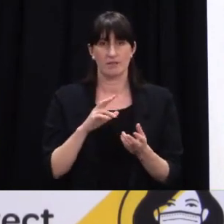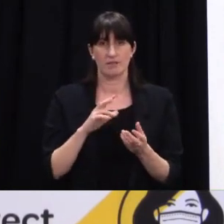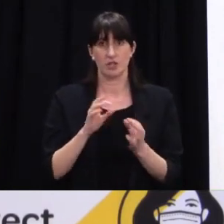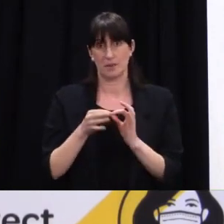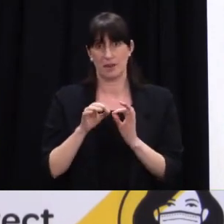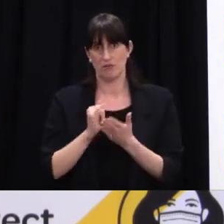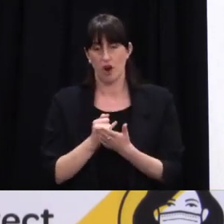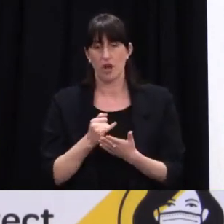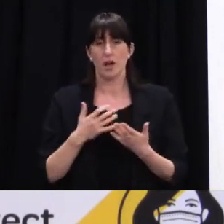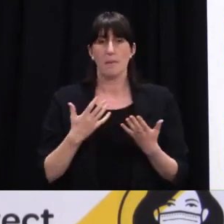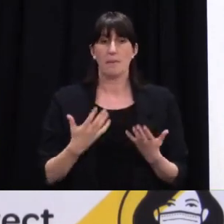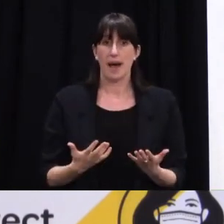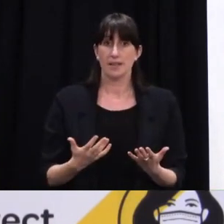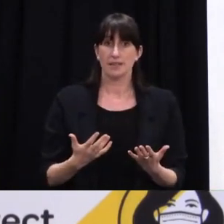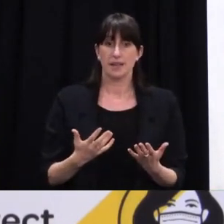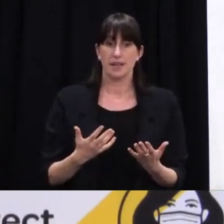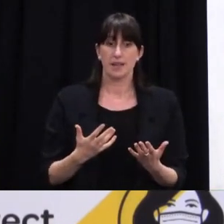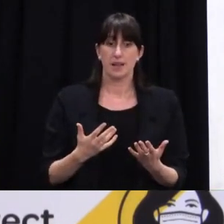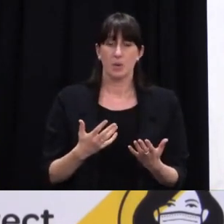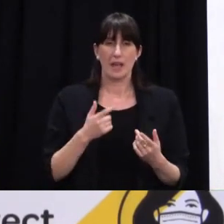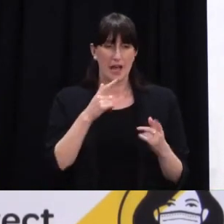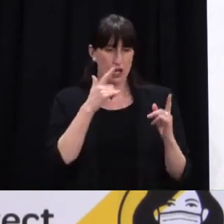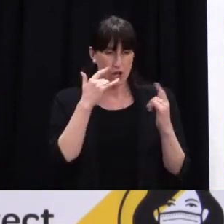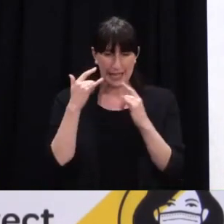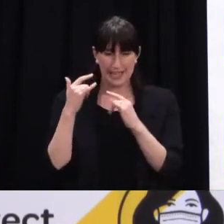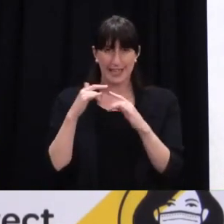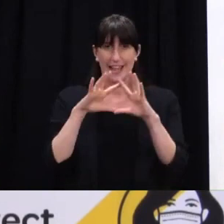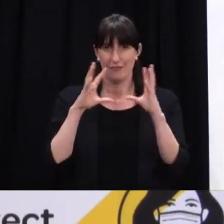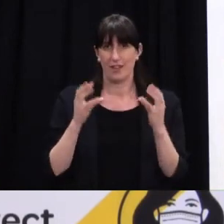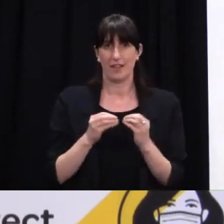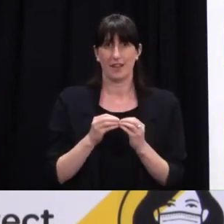because really what I'm waiting for there are multiple agencies